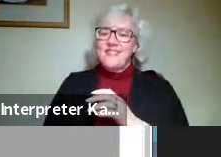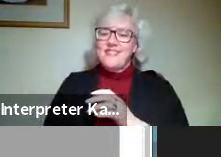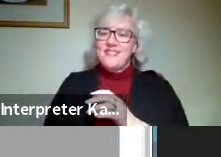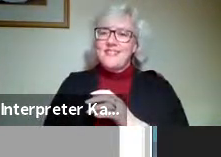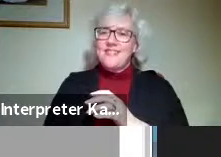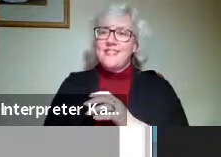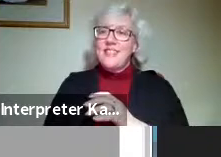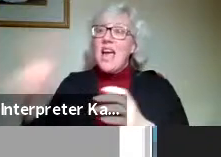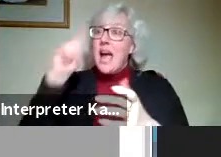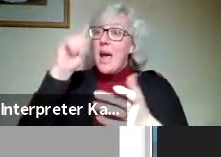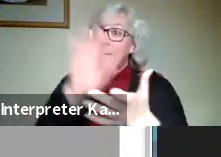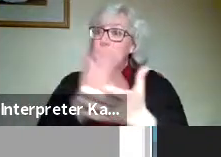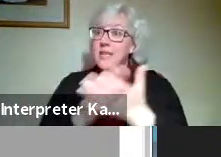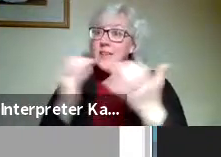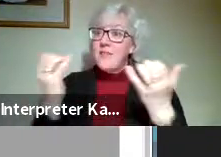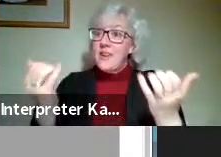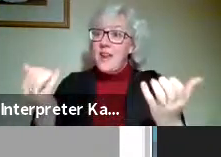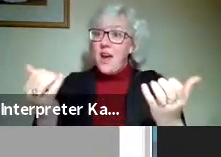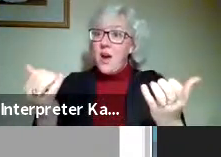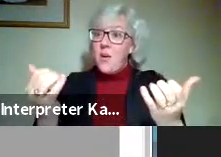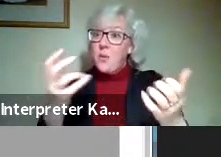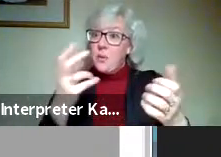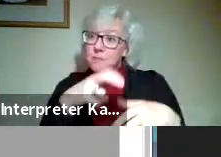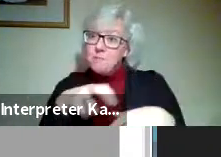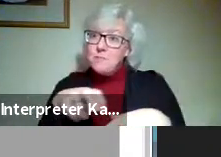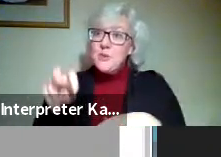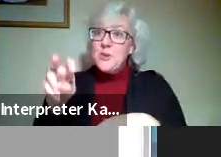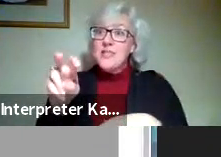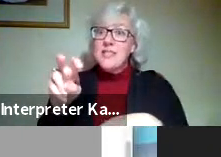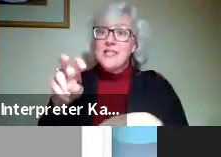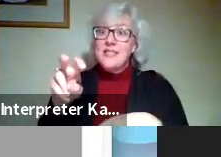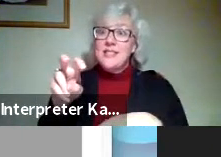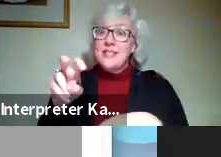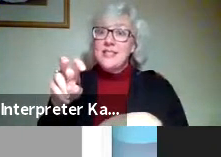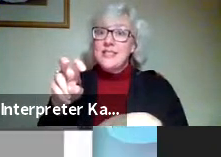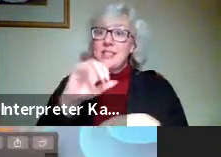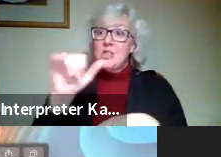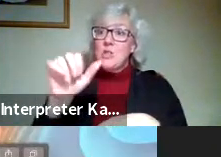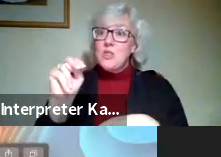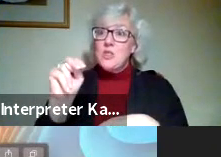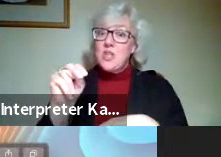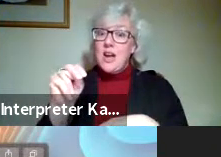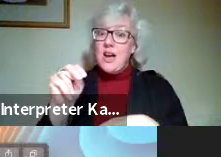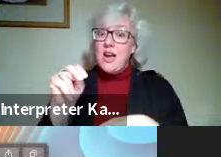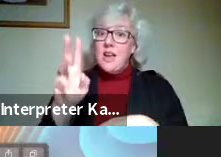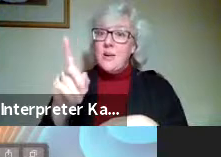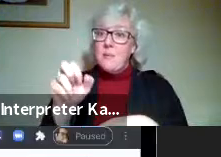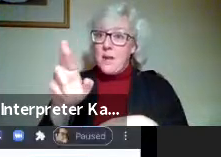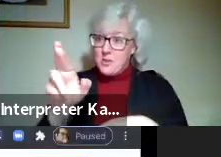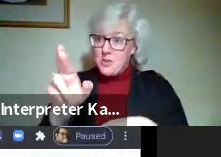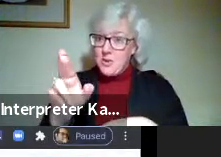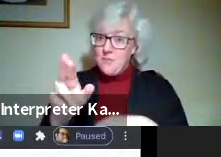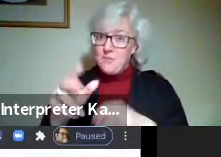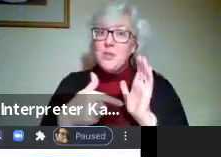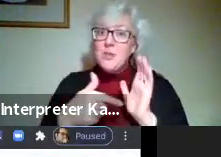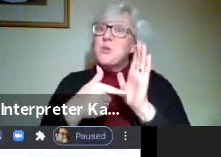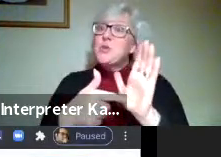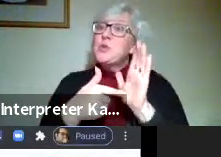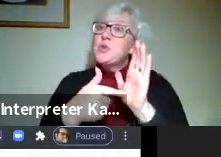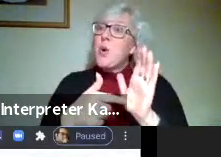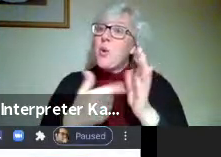I believe we will be going to John Miser to showcase